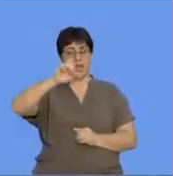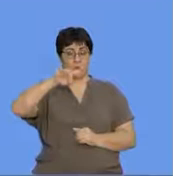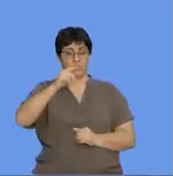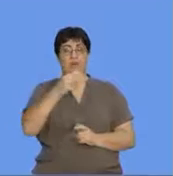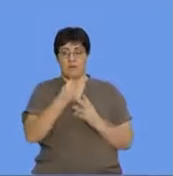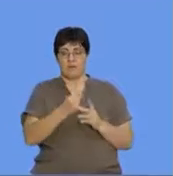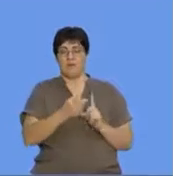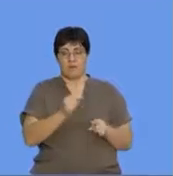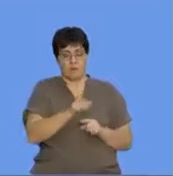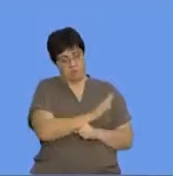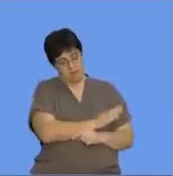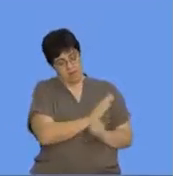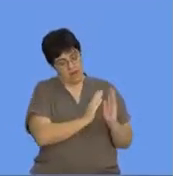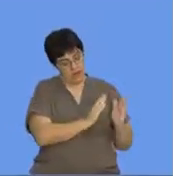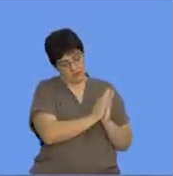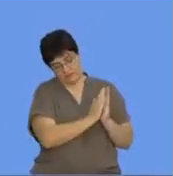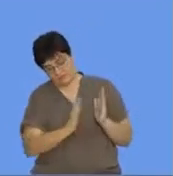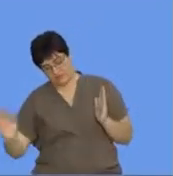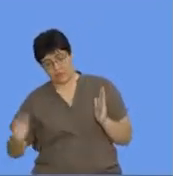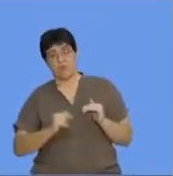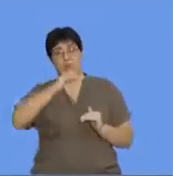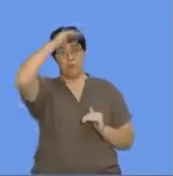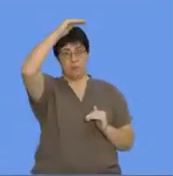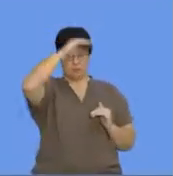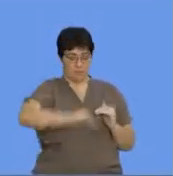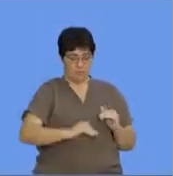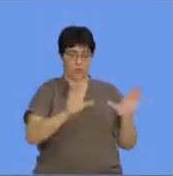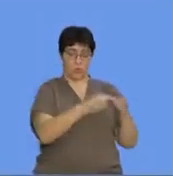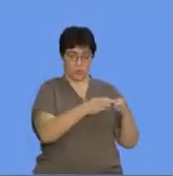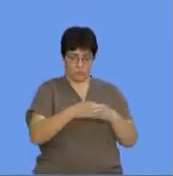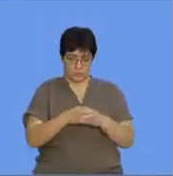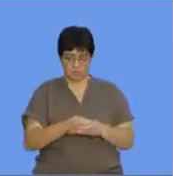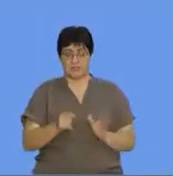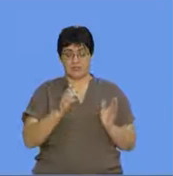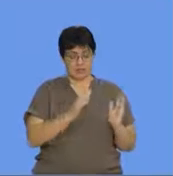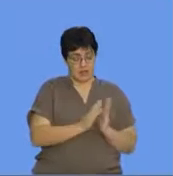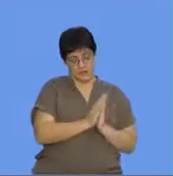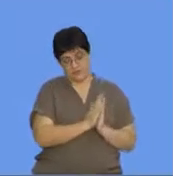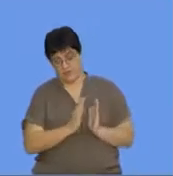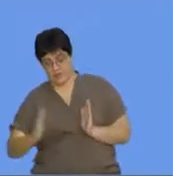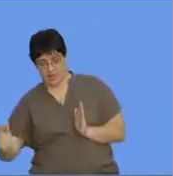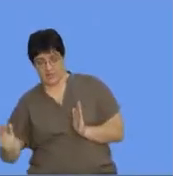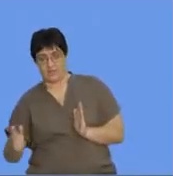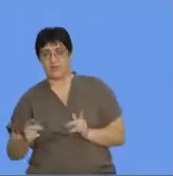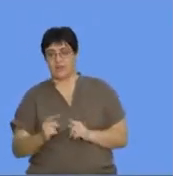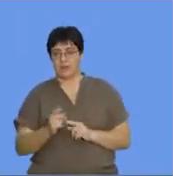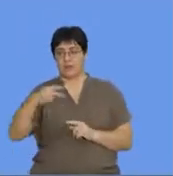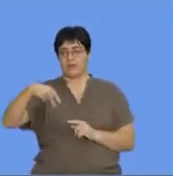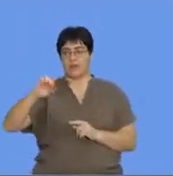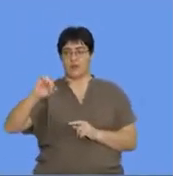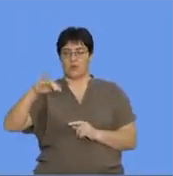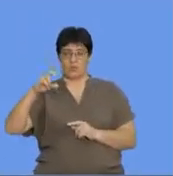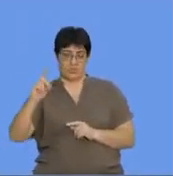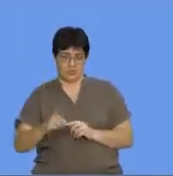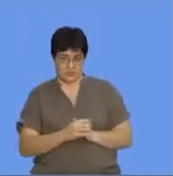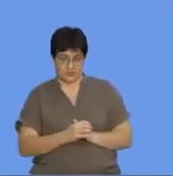from left to right. So from top to bottom, we've got groups. And then from left to right, we've got what? Periods.